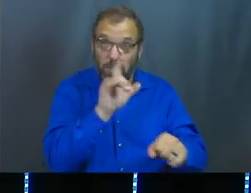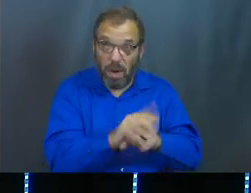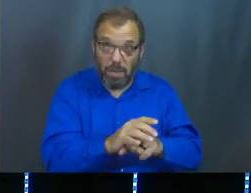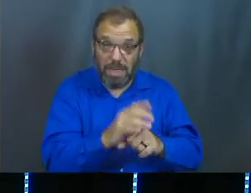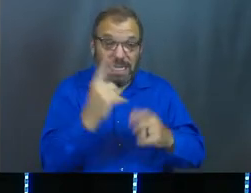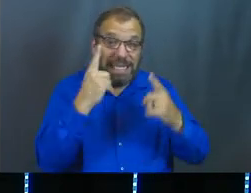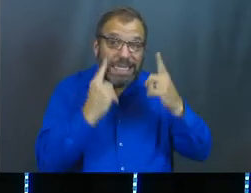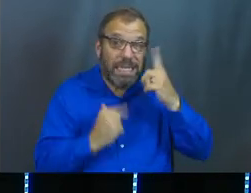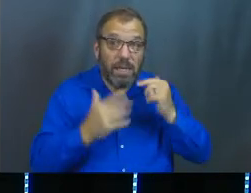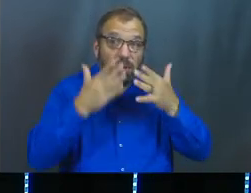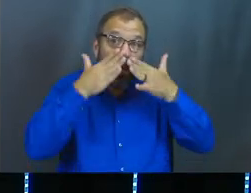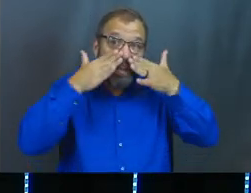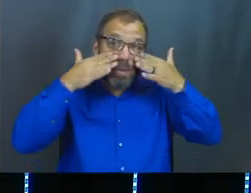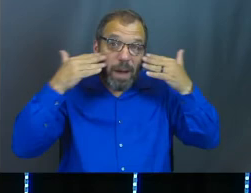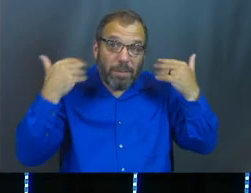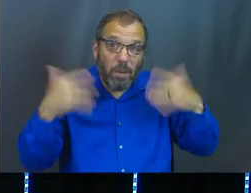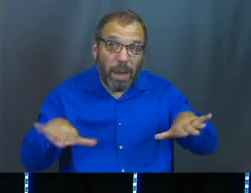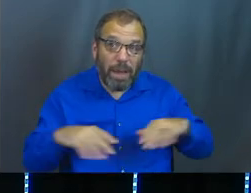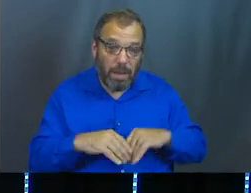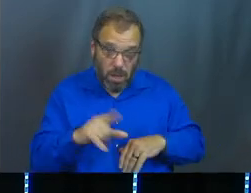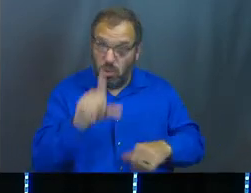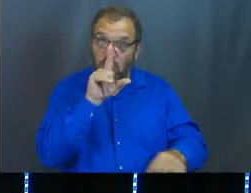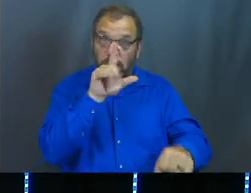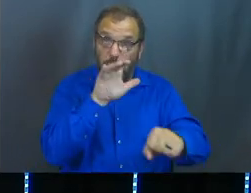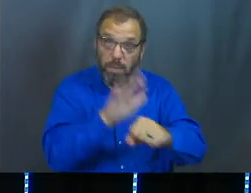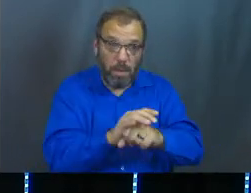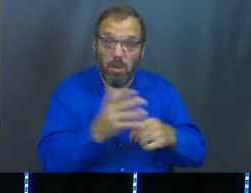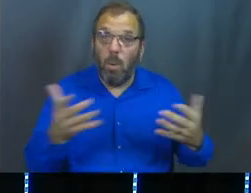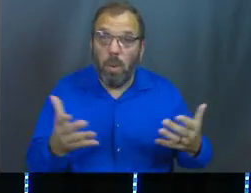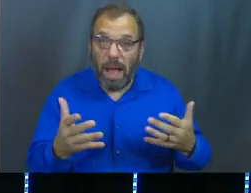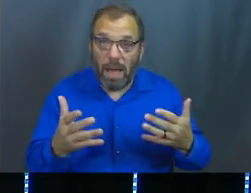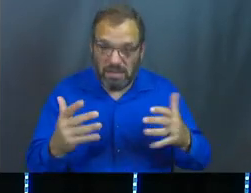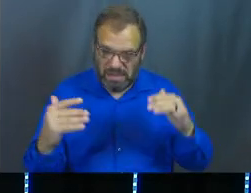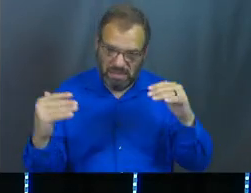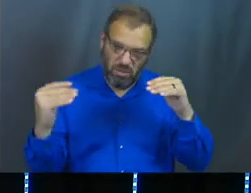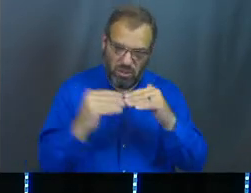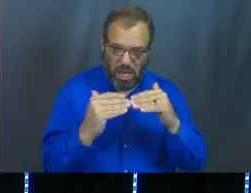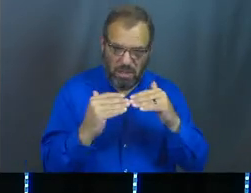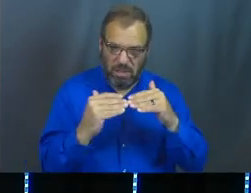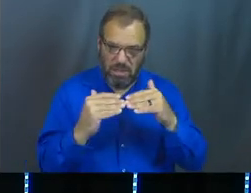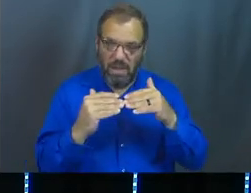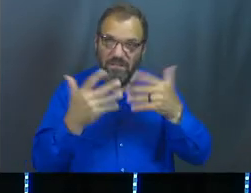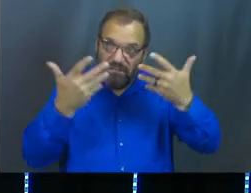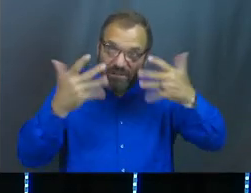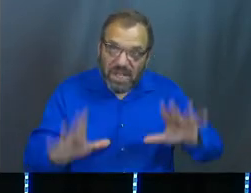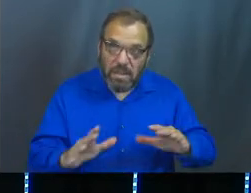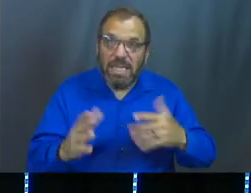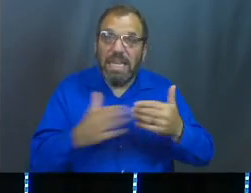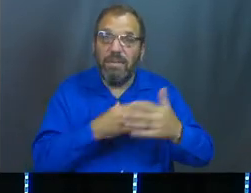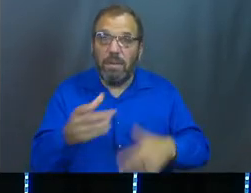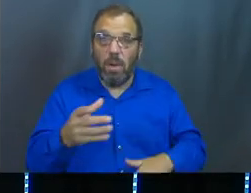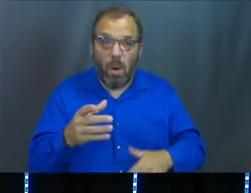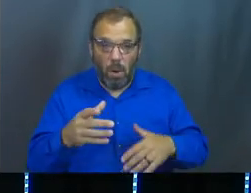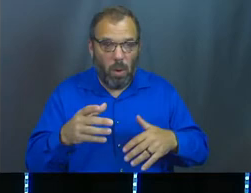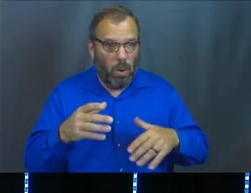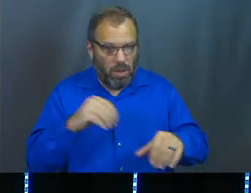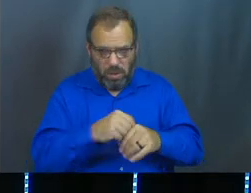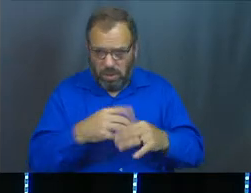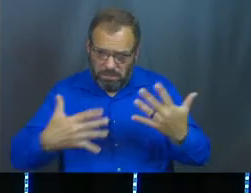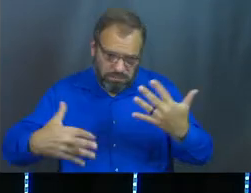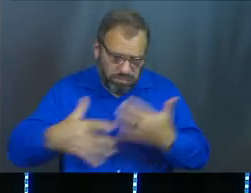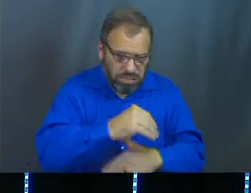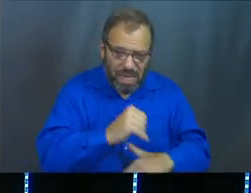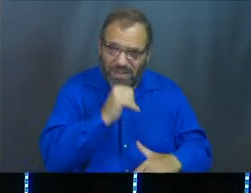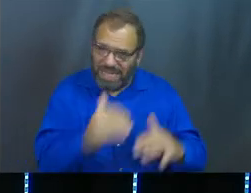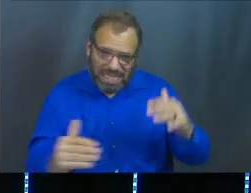that all tears will be wiped away. You've been promised that justice will ultimately be done, even though you swim in the midst of